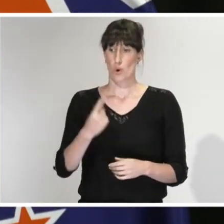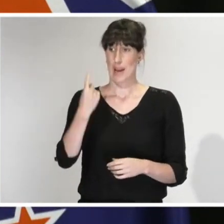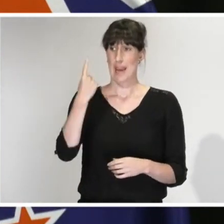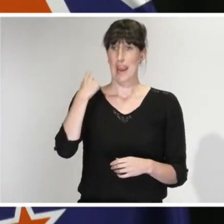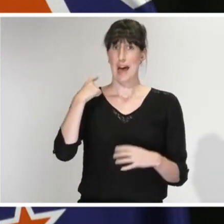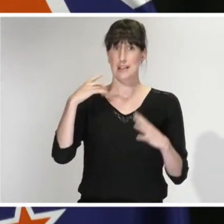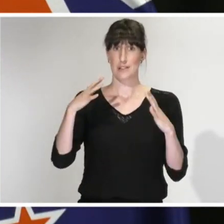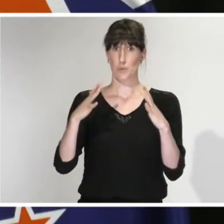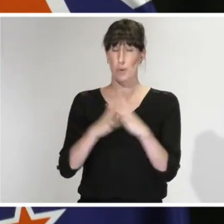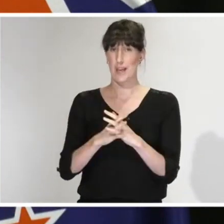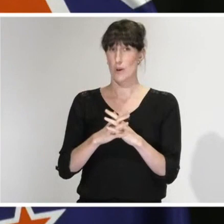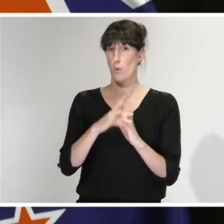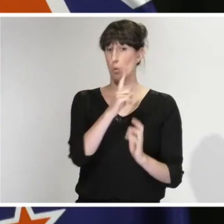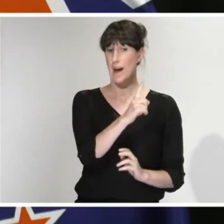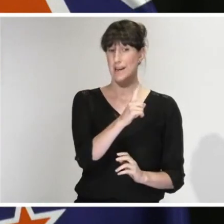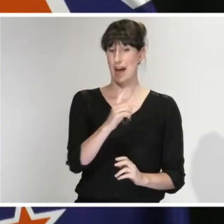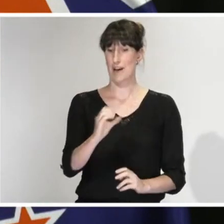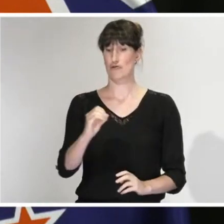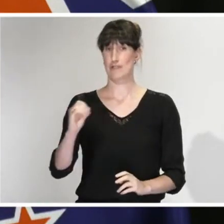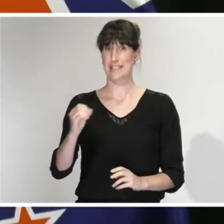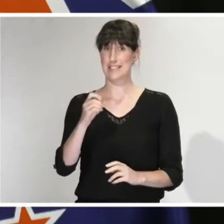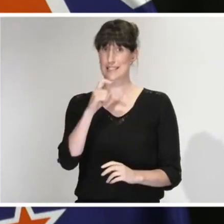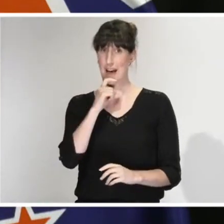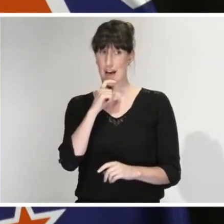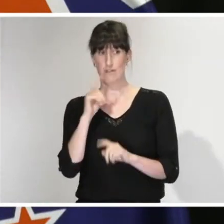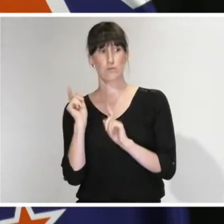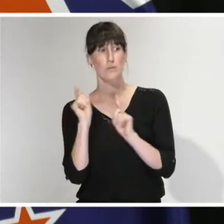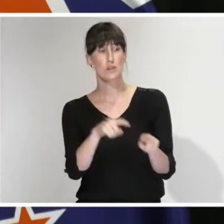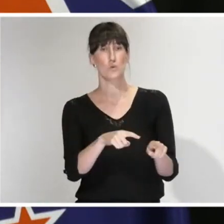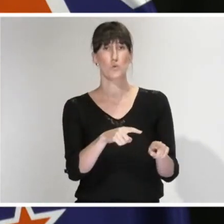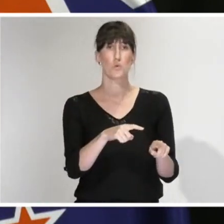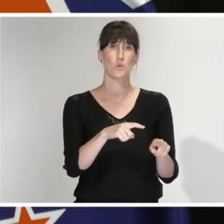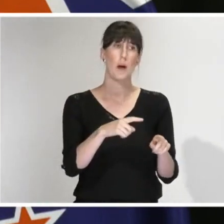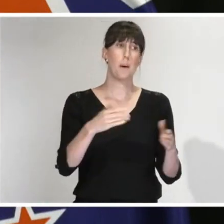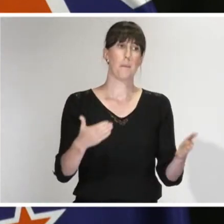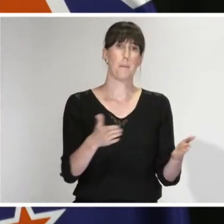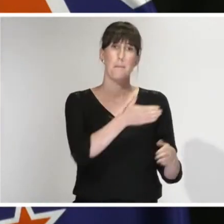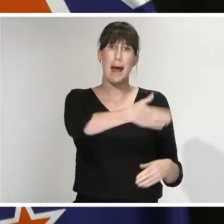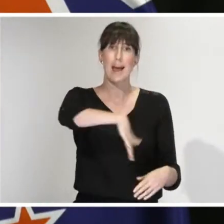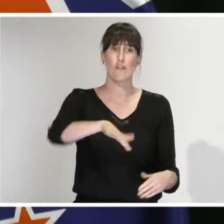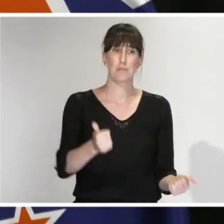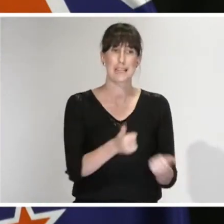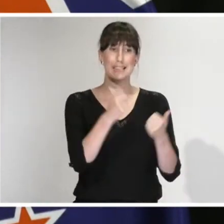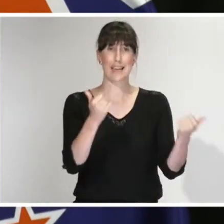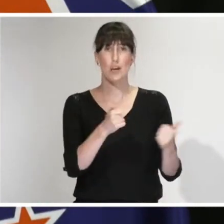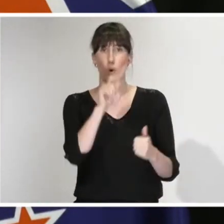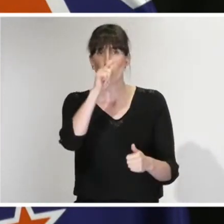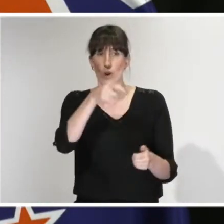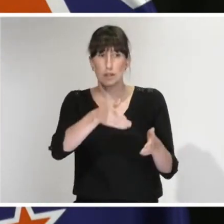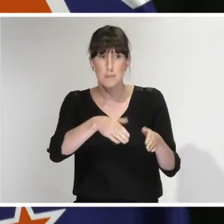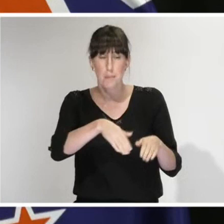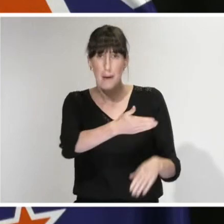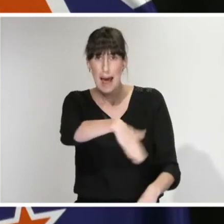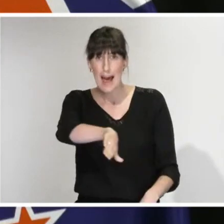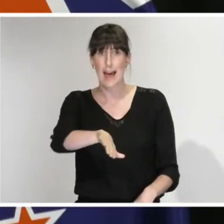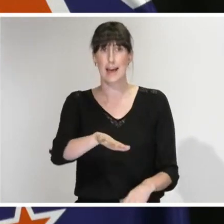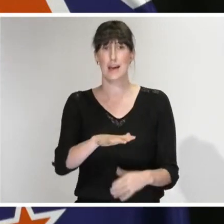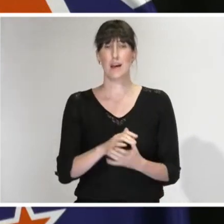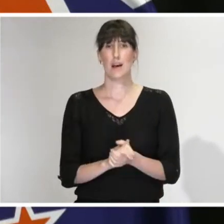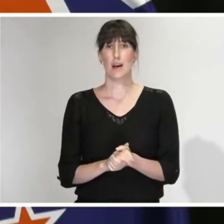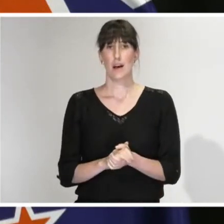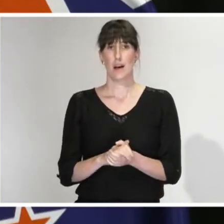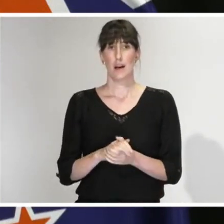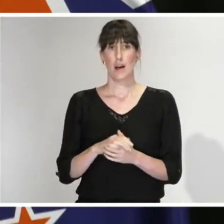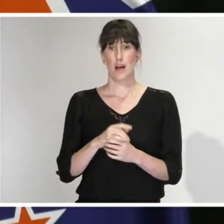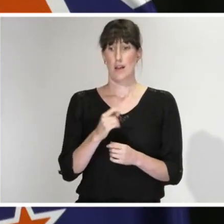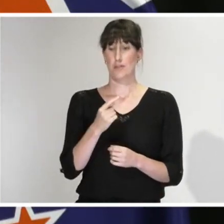more than 100 staff were placed into roles in the Bay of Plenty, Auckland and Nelson. The pipfruit industry made up of apples and